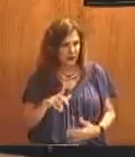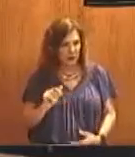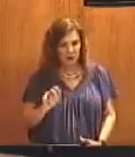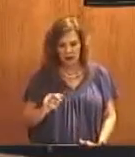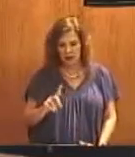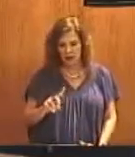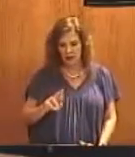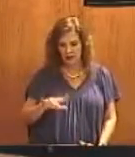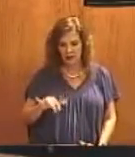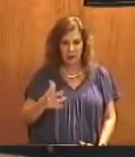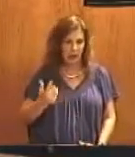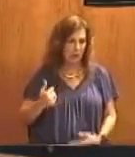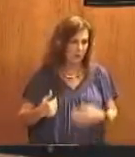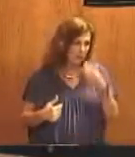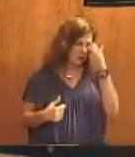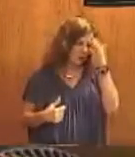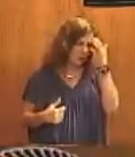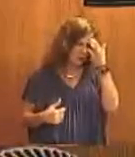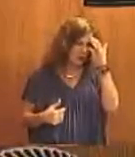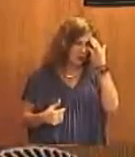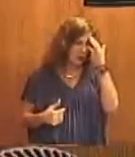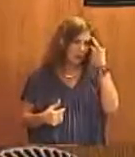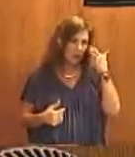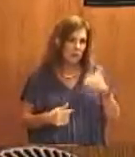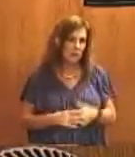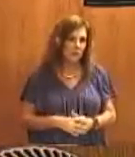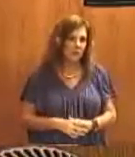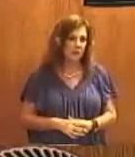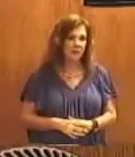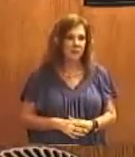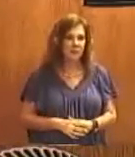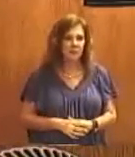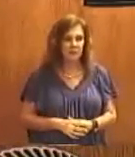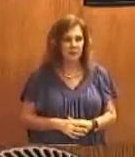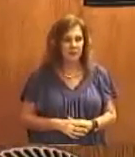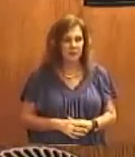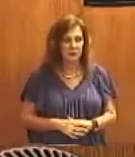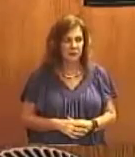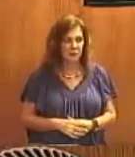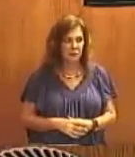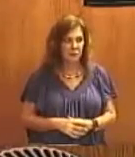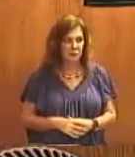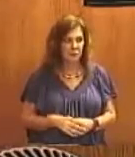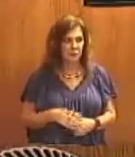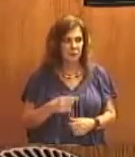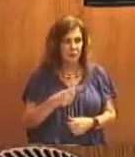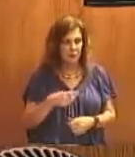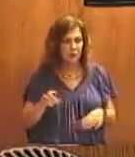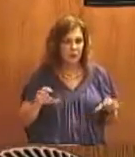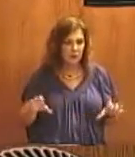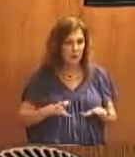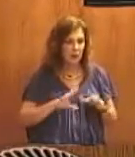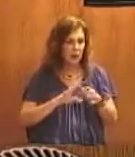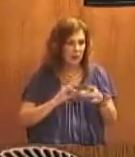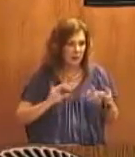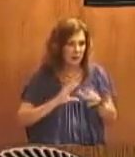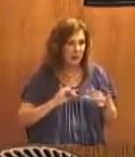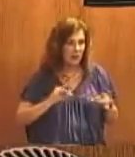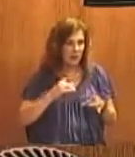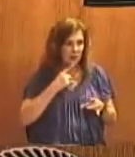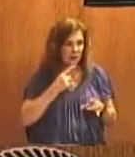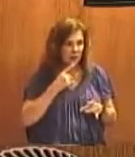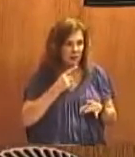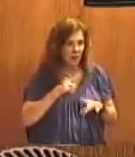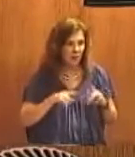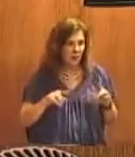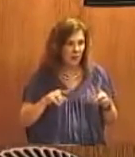injury comes up please make your comments well there has been a lot of things said in support of this bill but I would like to